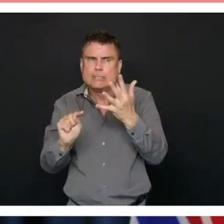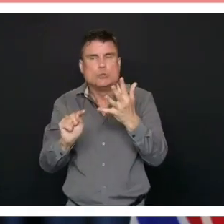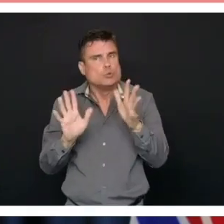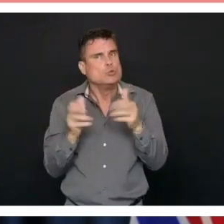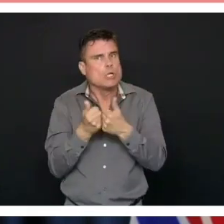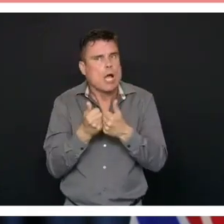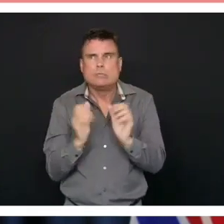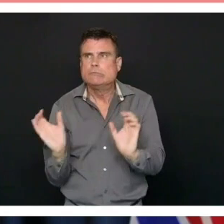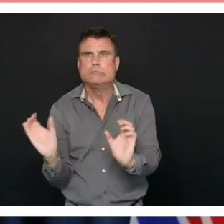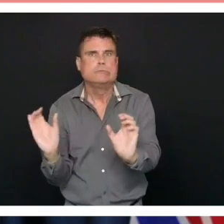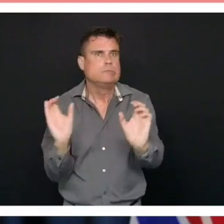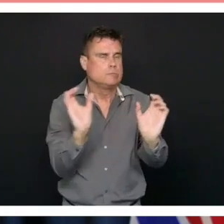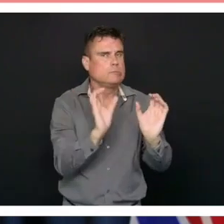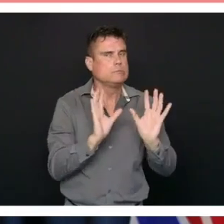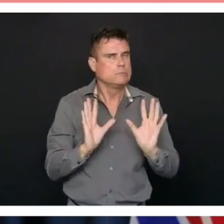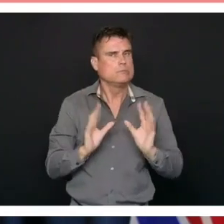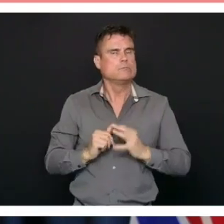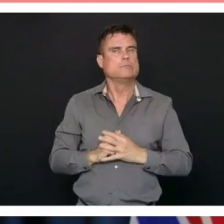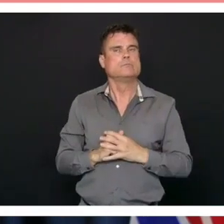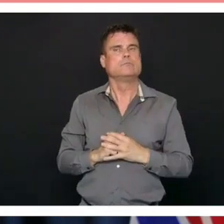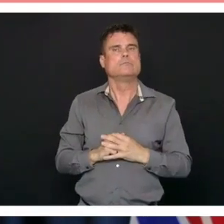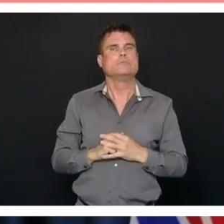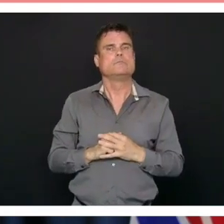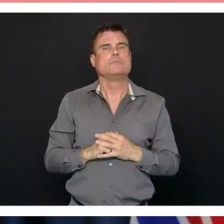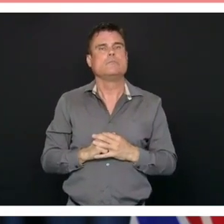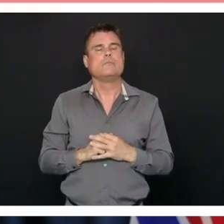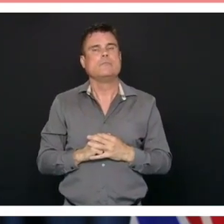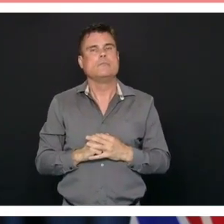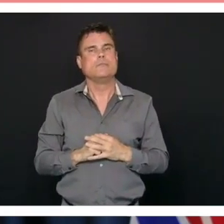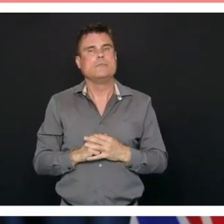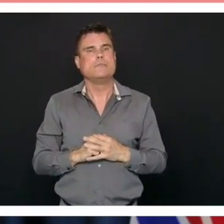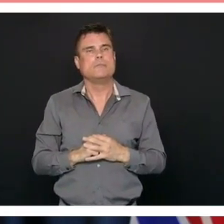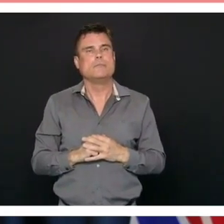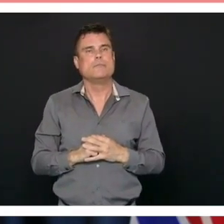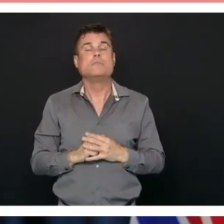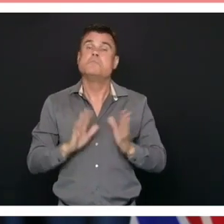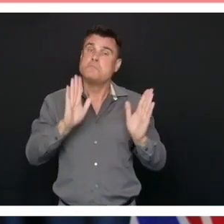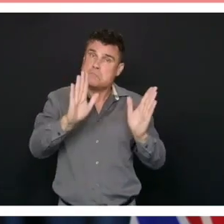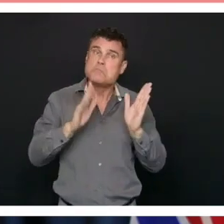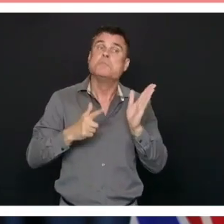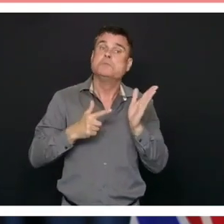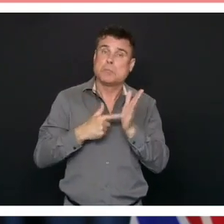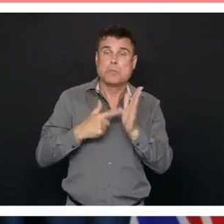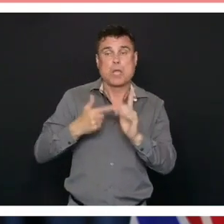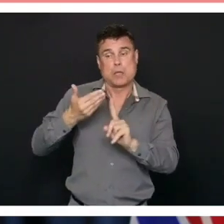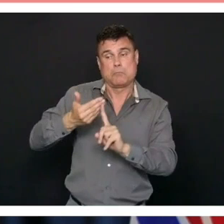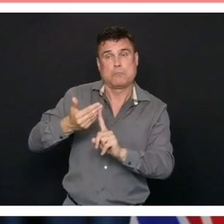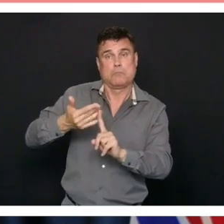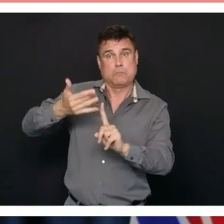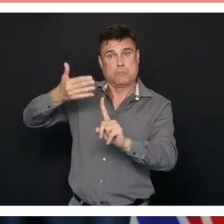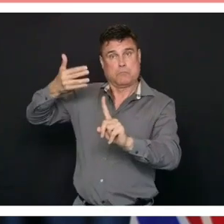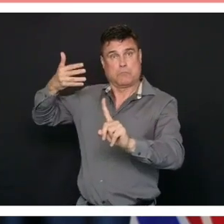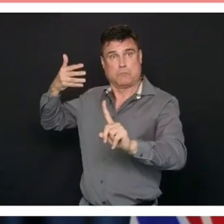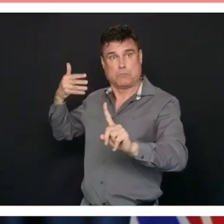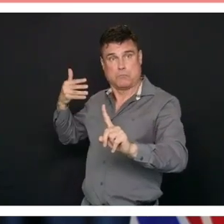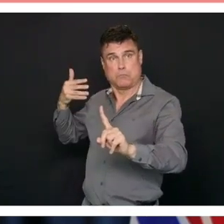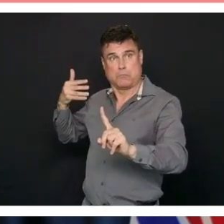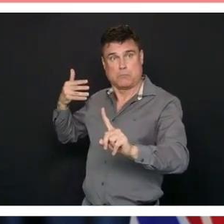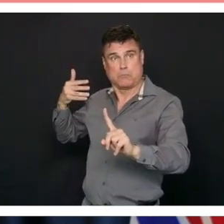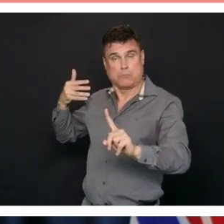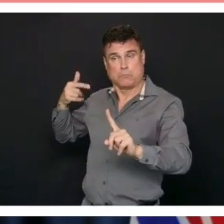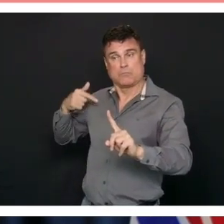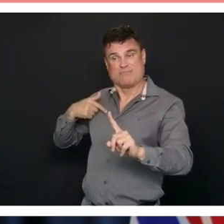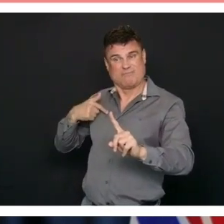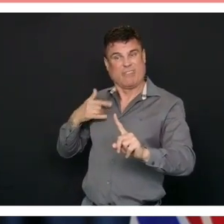anesthetists. I think that I think what's been sometimes a restriction in our health care system is that the amount of operating room